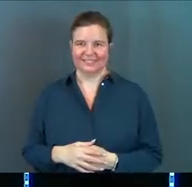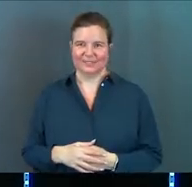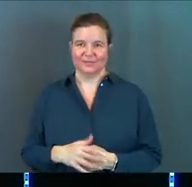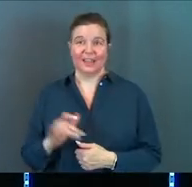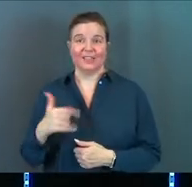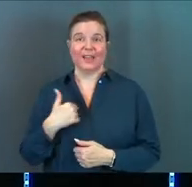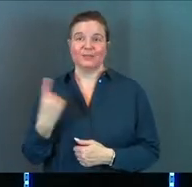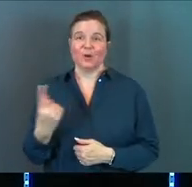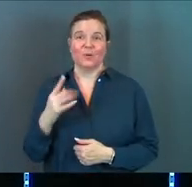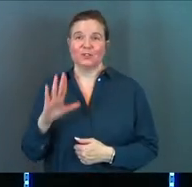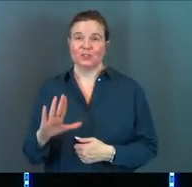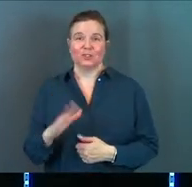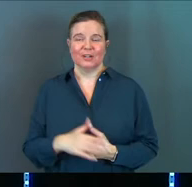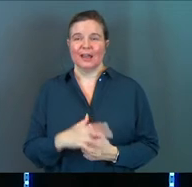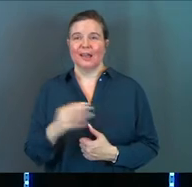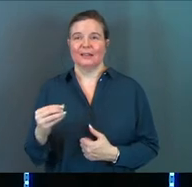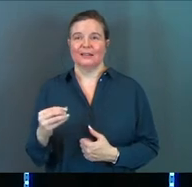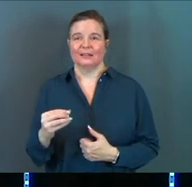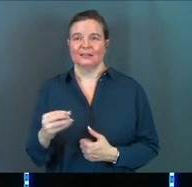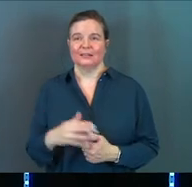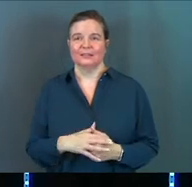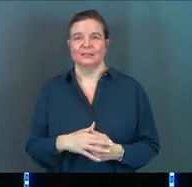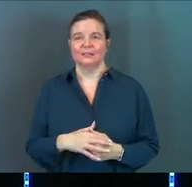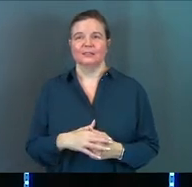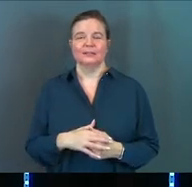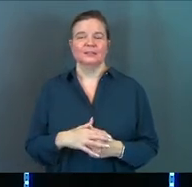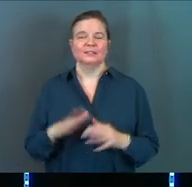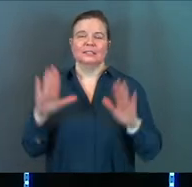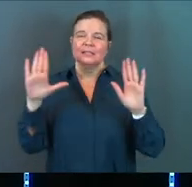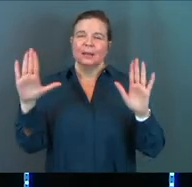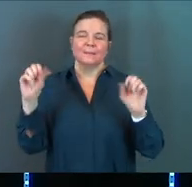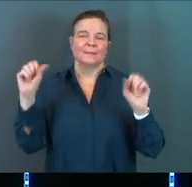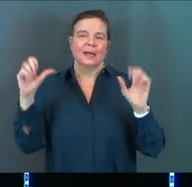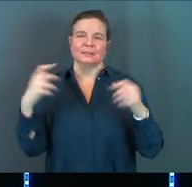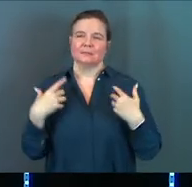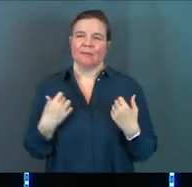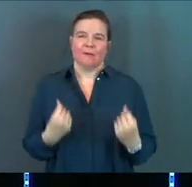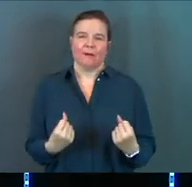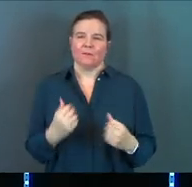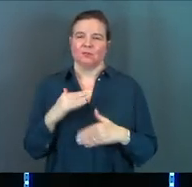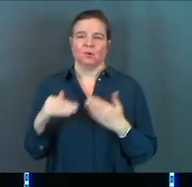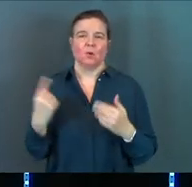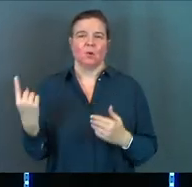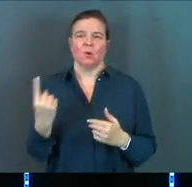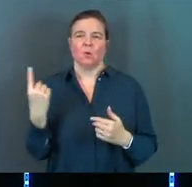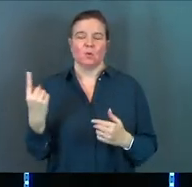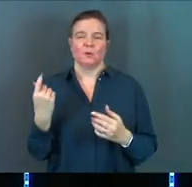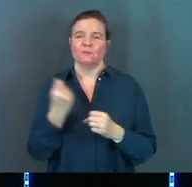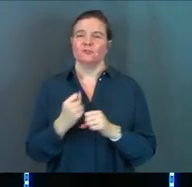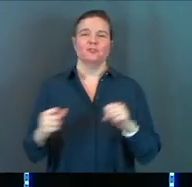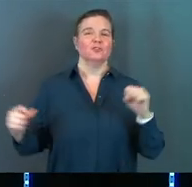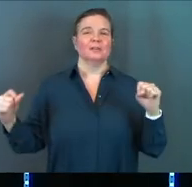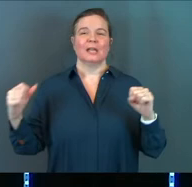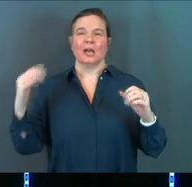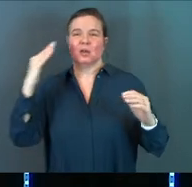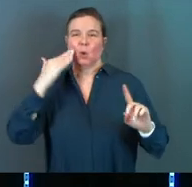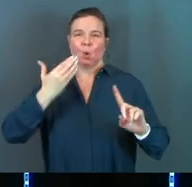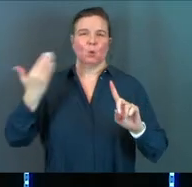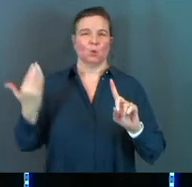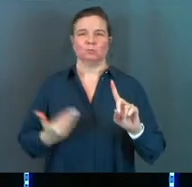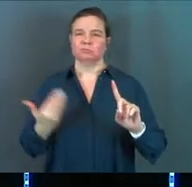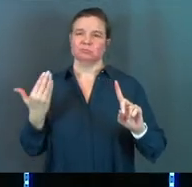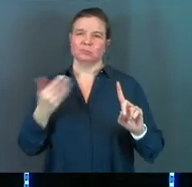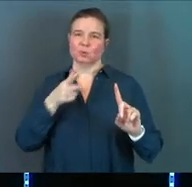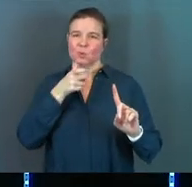And that was always her, and just amazing confidence and always free and just knows who